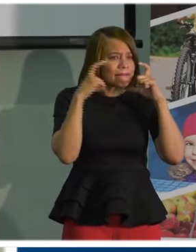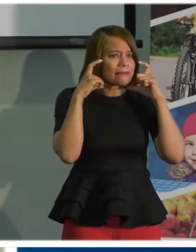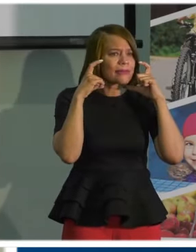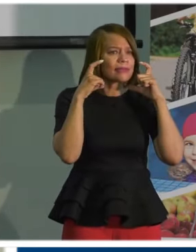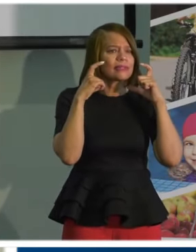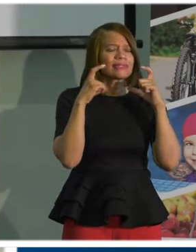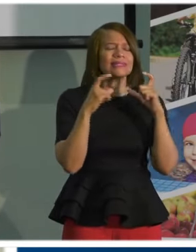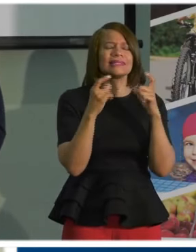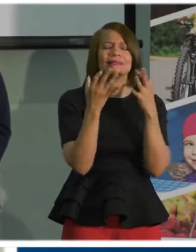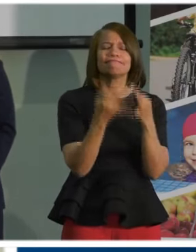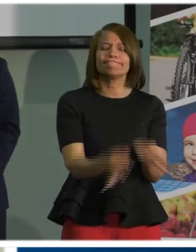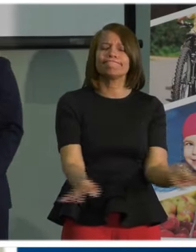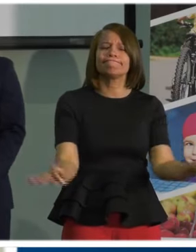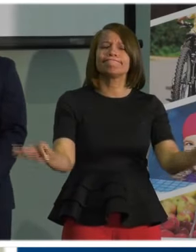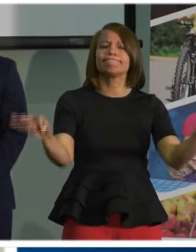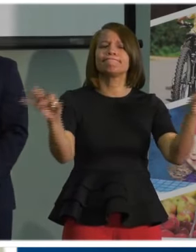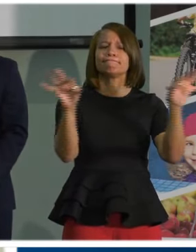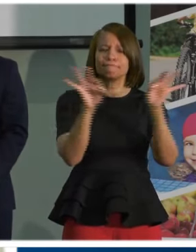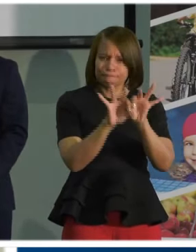absolutely critical